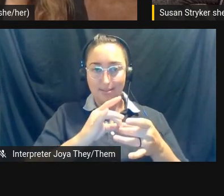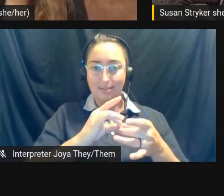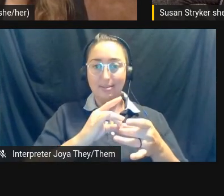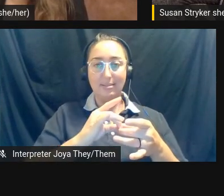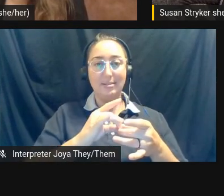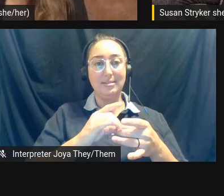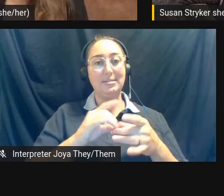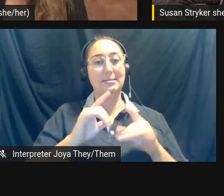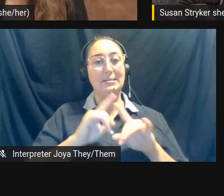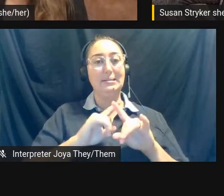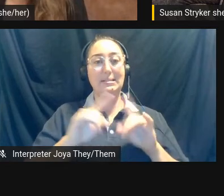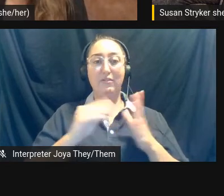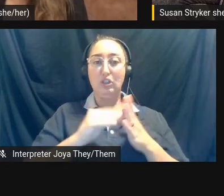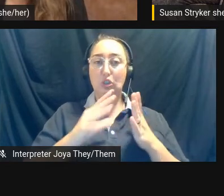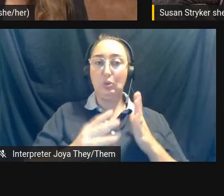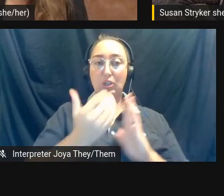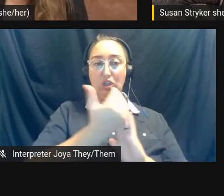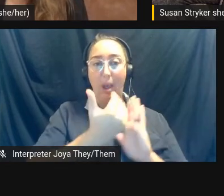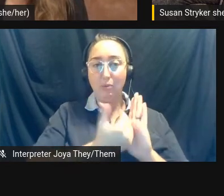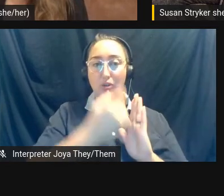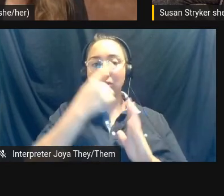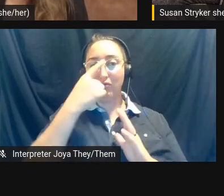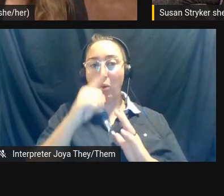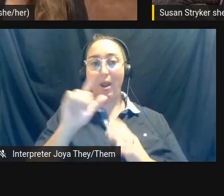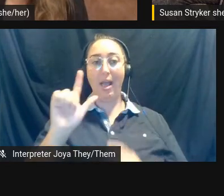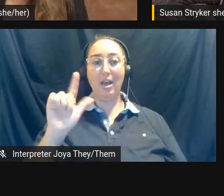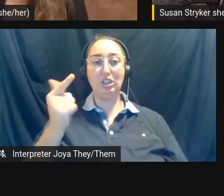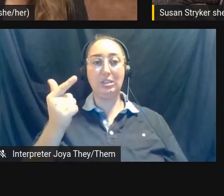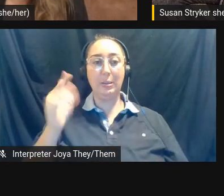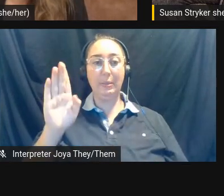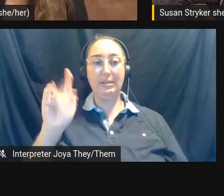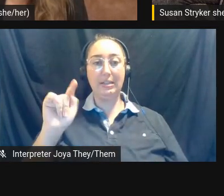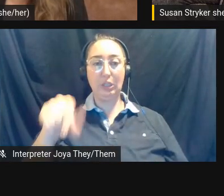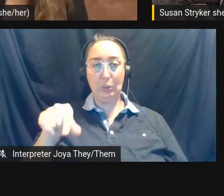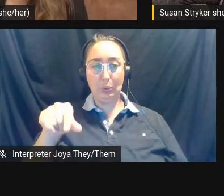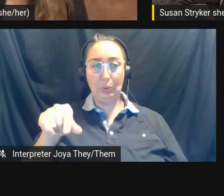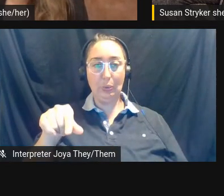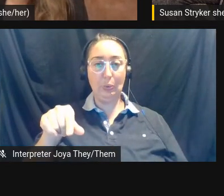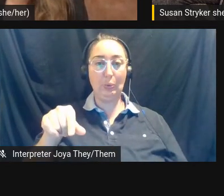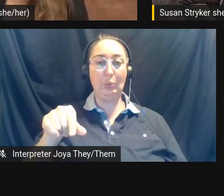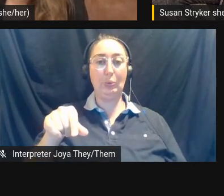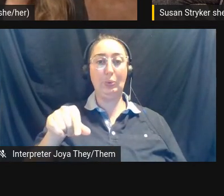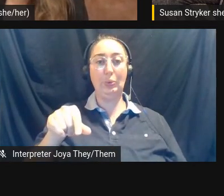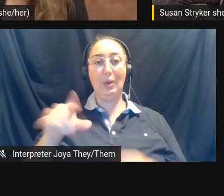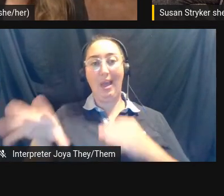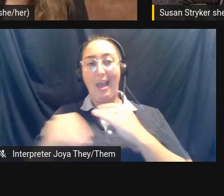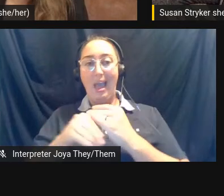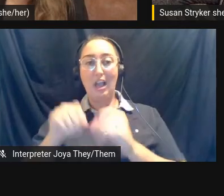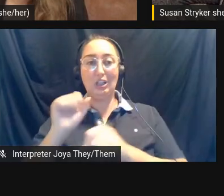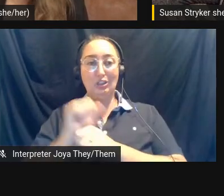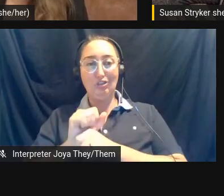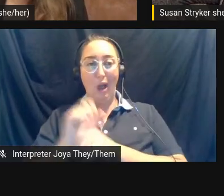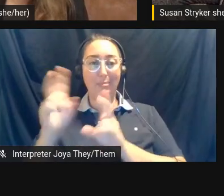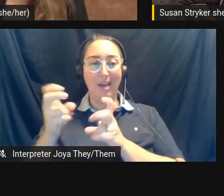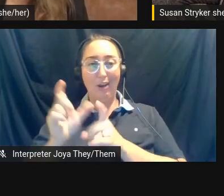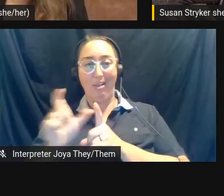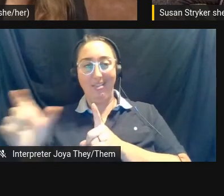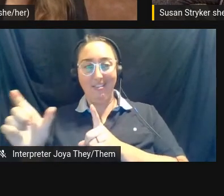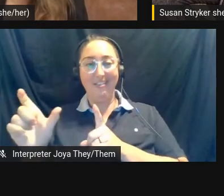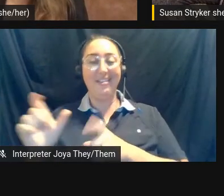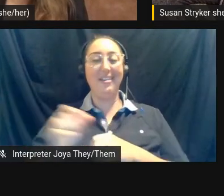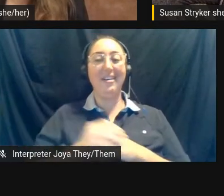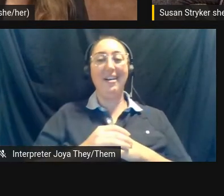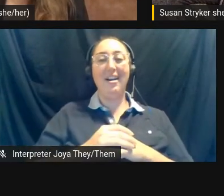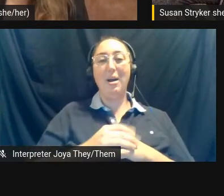different student chapters for LGBTQ insert job title here. Um,